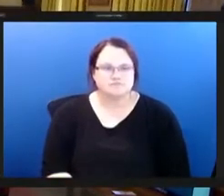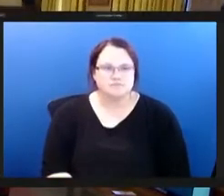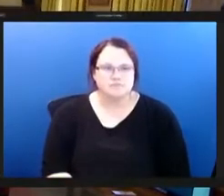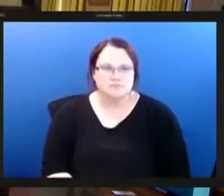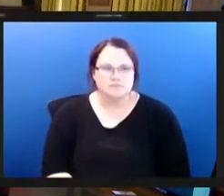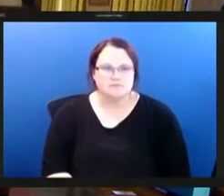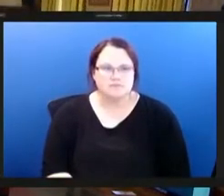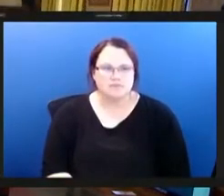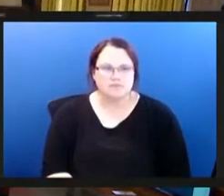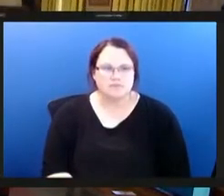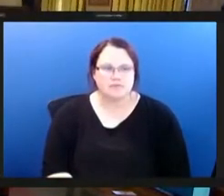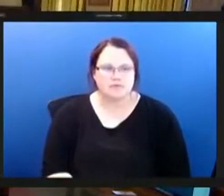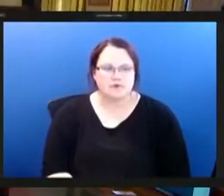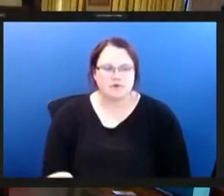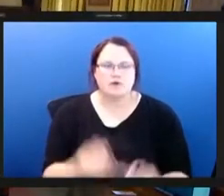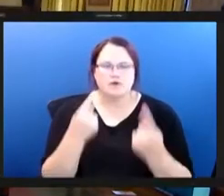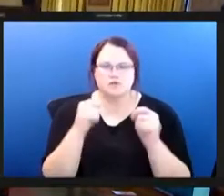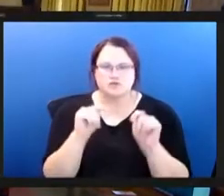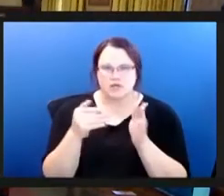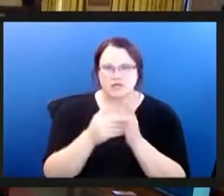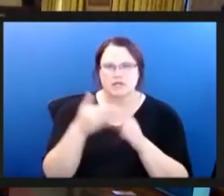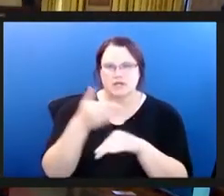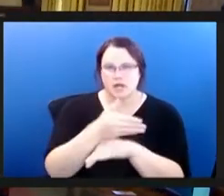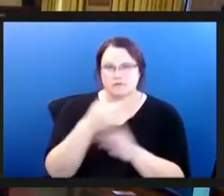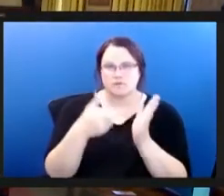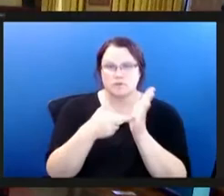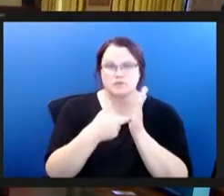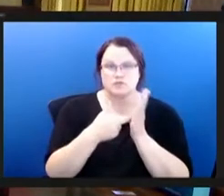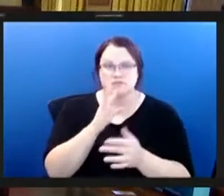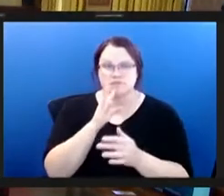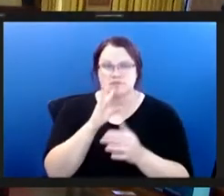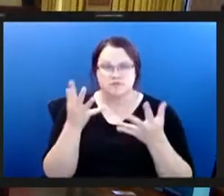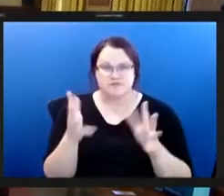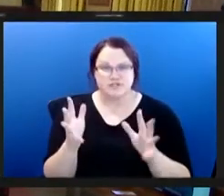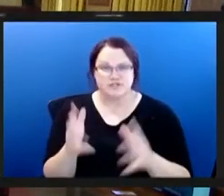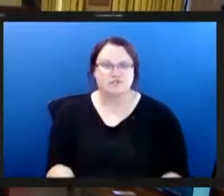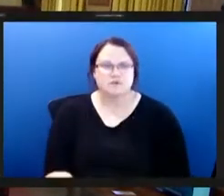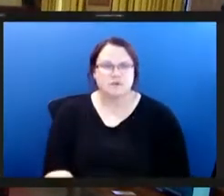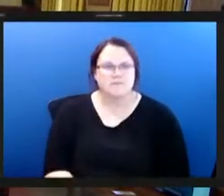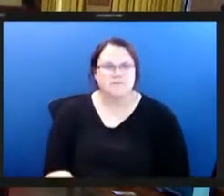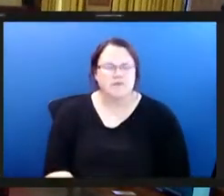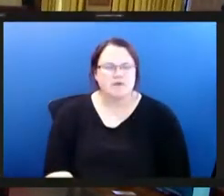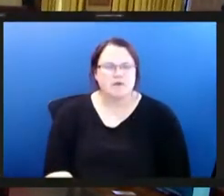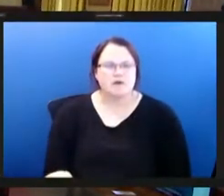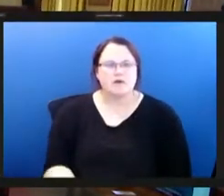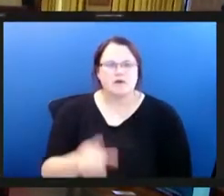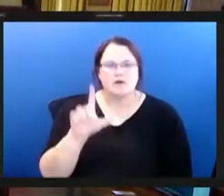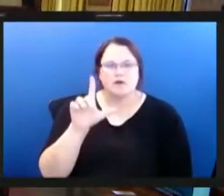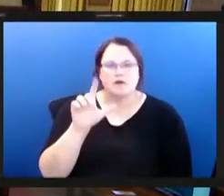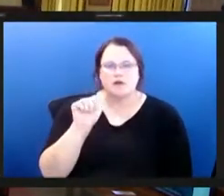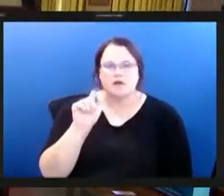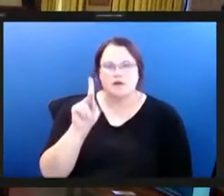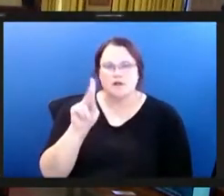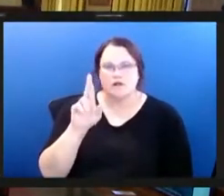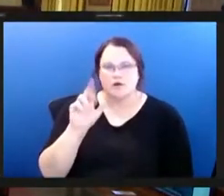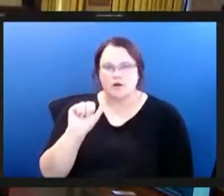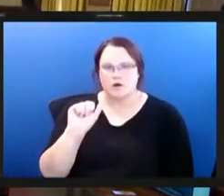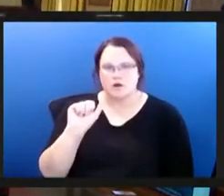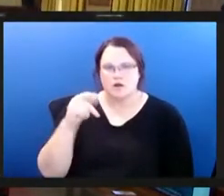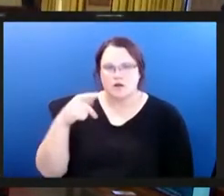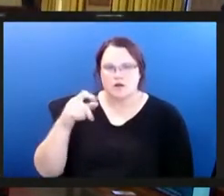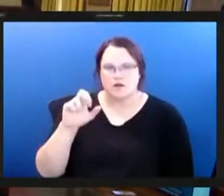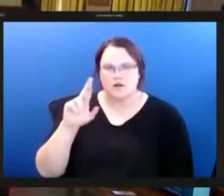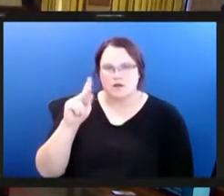back uh after all our other registered speakers uh that makes laura perkins next followed by